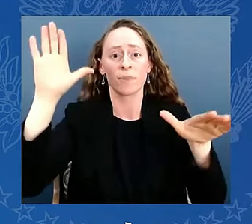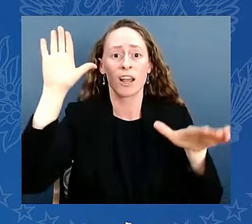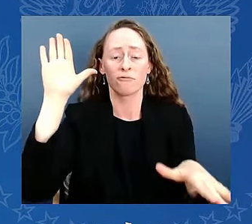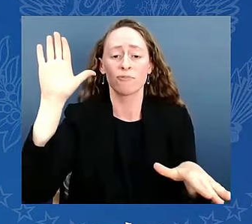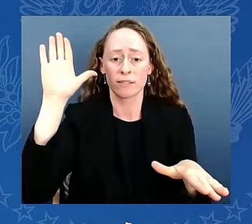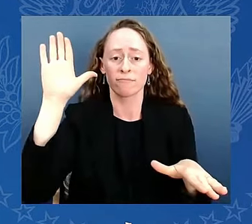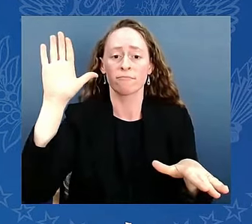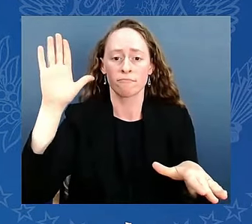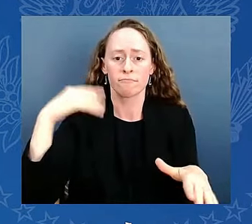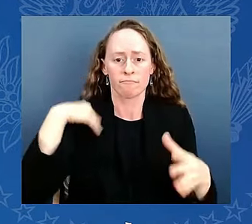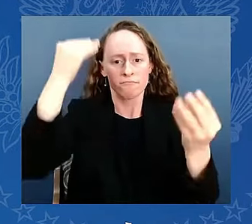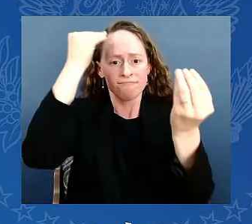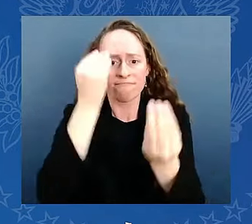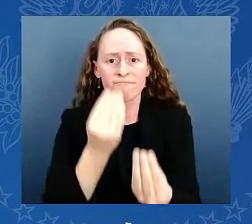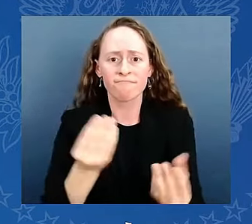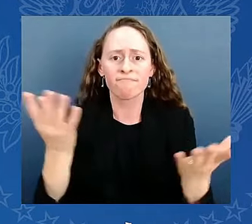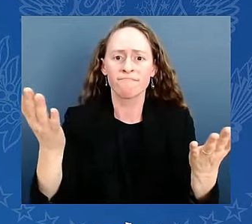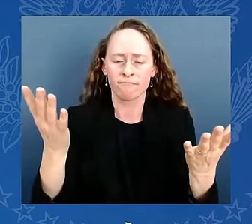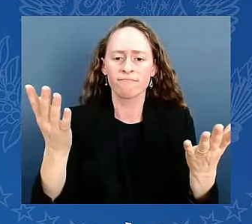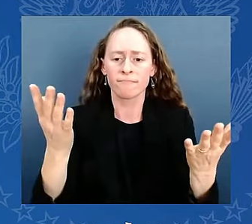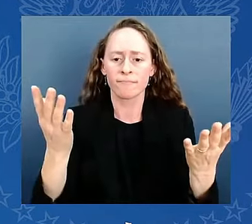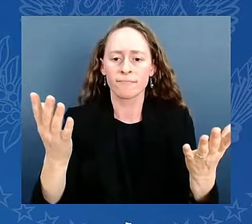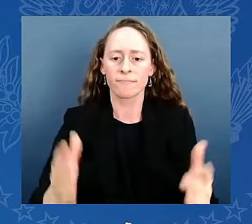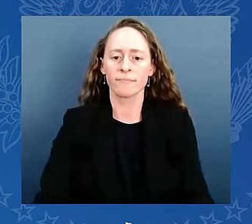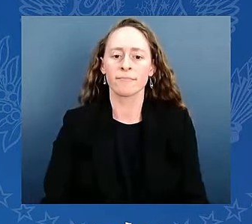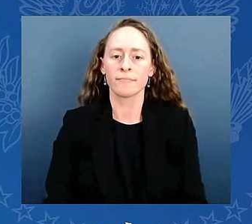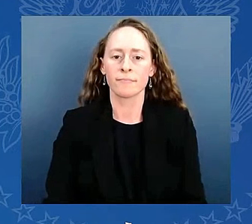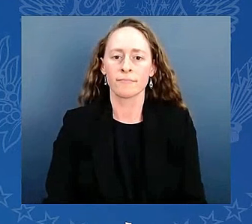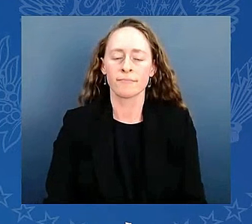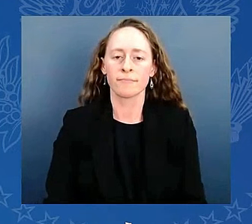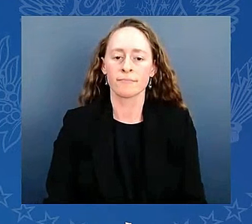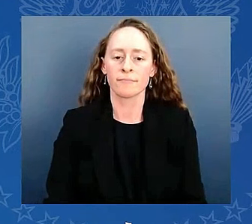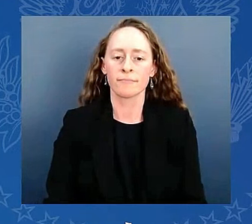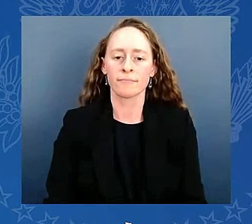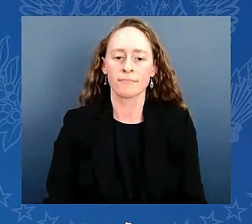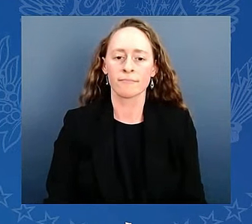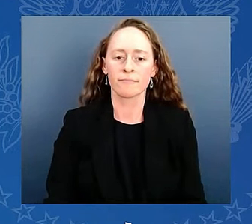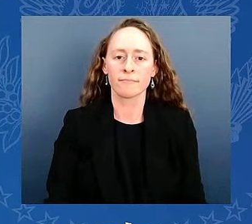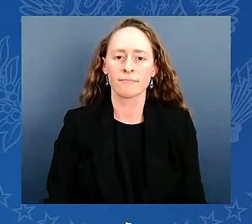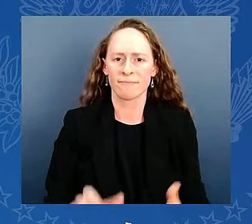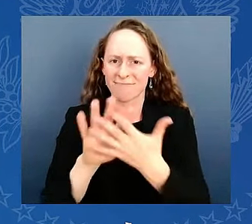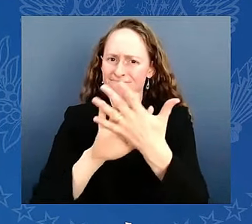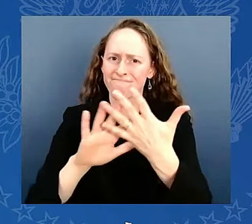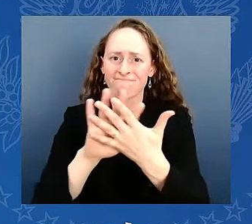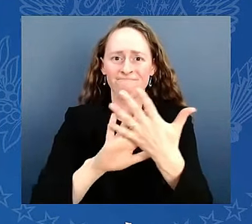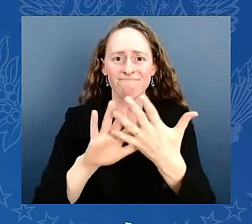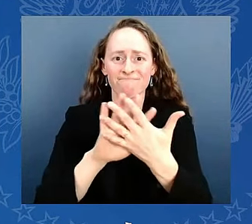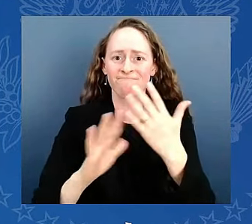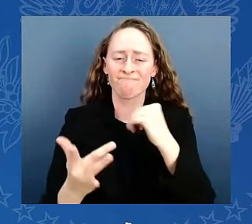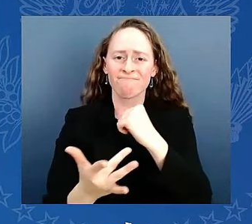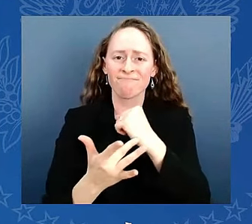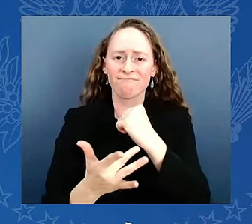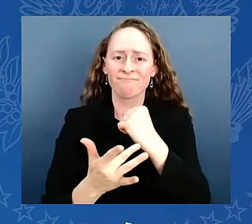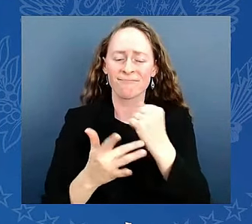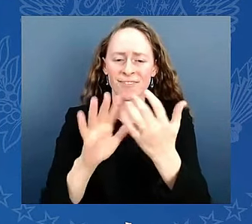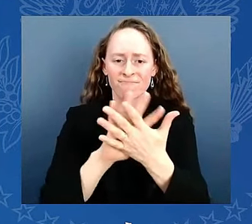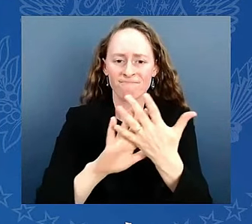were stood in a winter of peril and a winter of possibilities. Peril of possibilities.